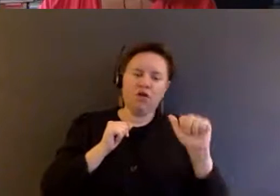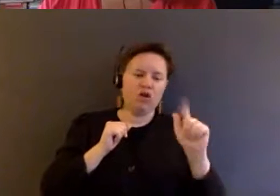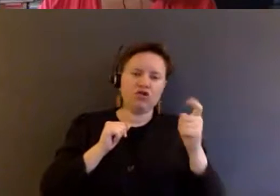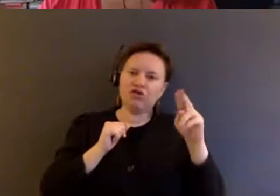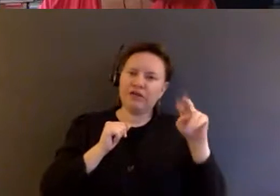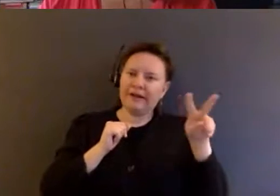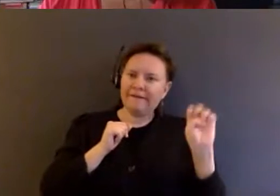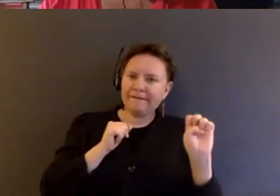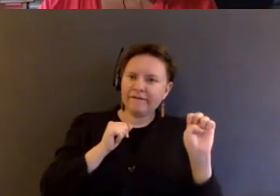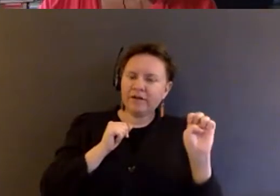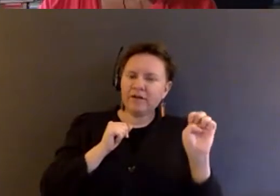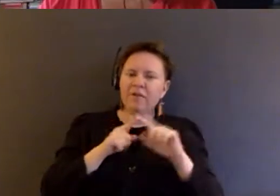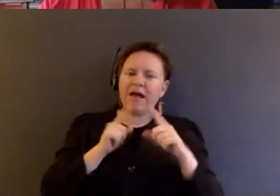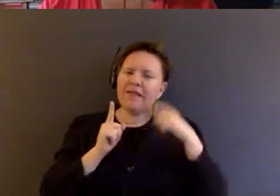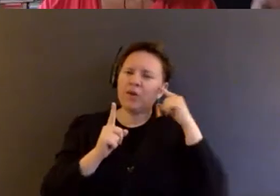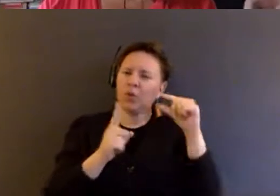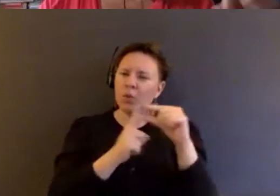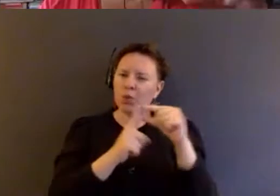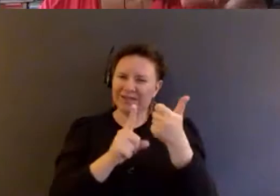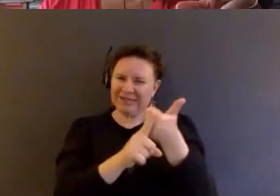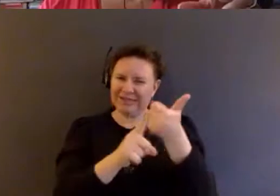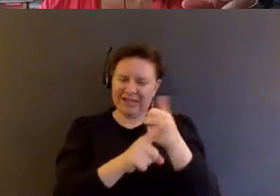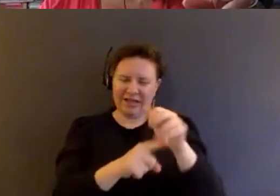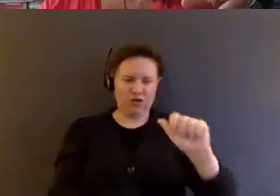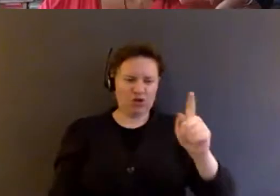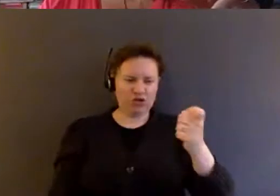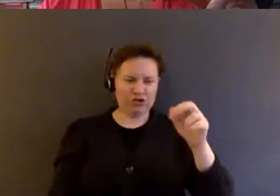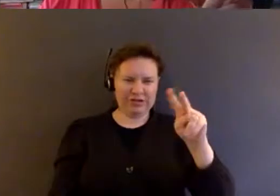I think the word itself somehow centers